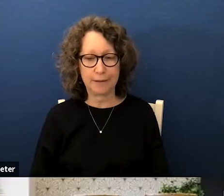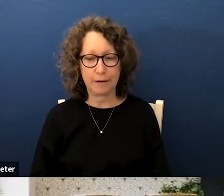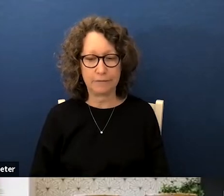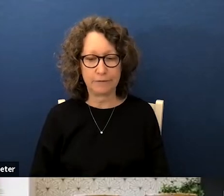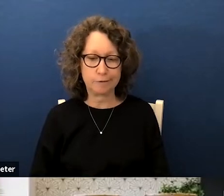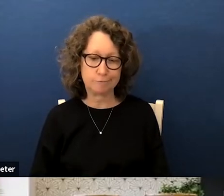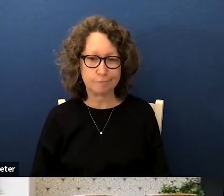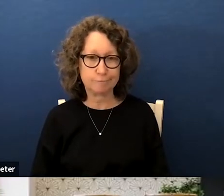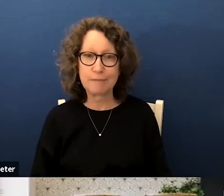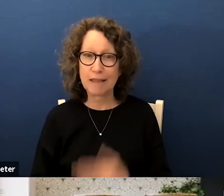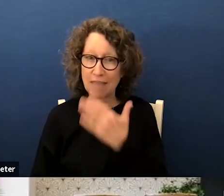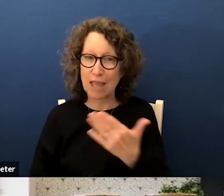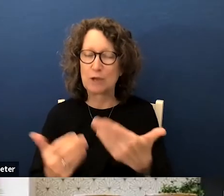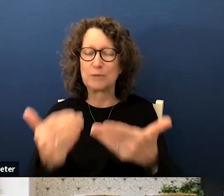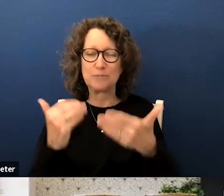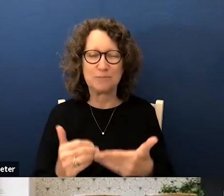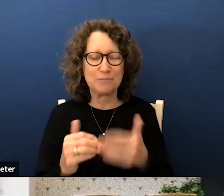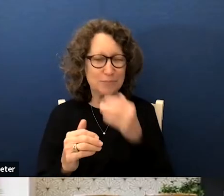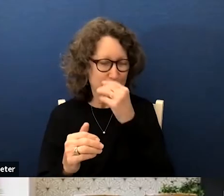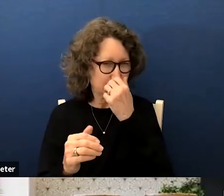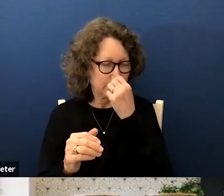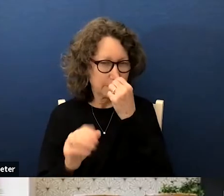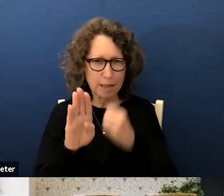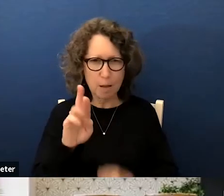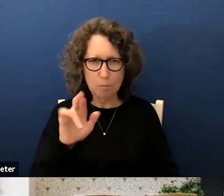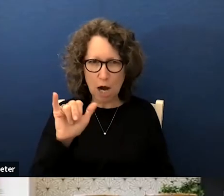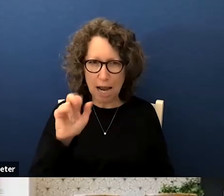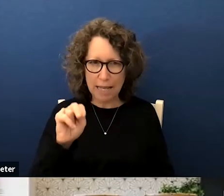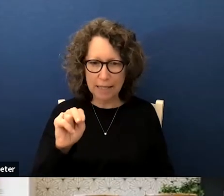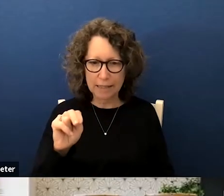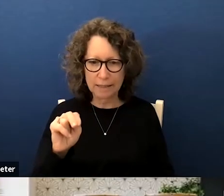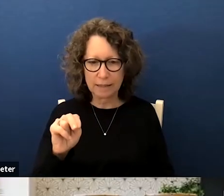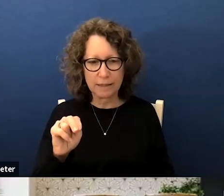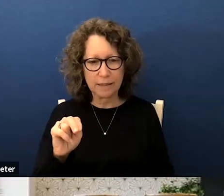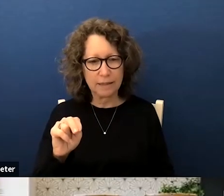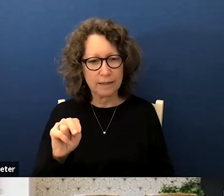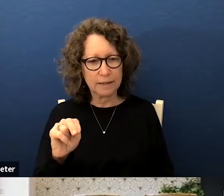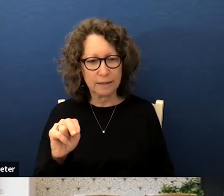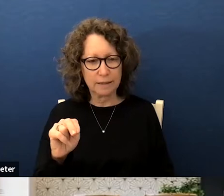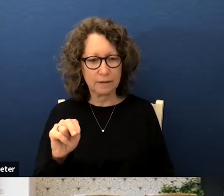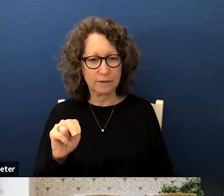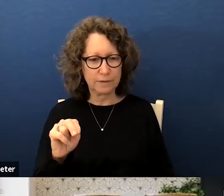thank you the next speaker is brian brian brian can you please state your full name